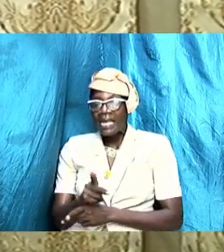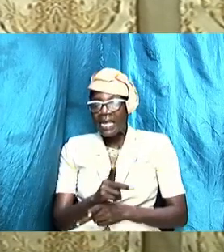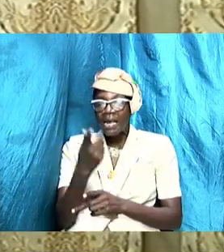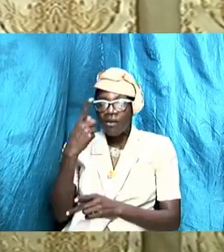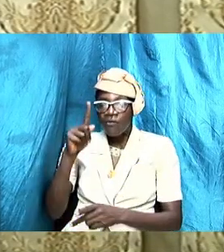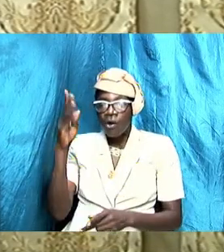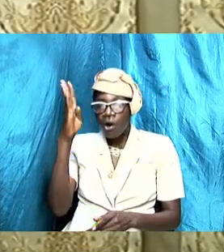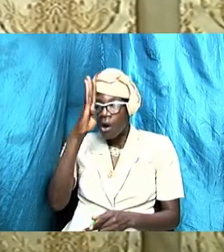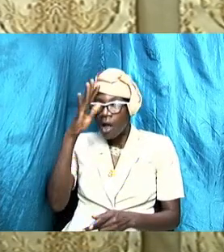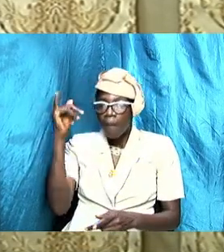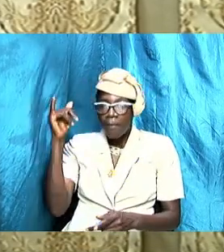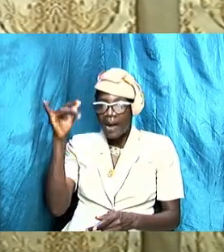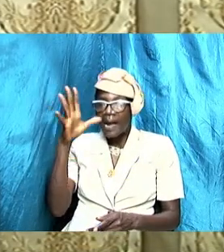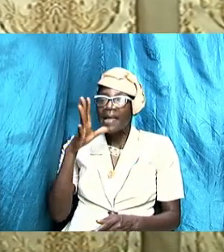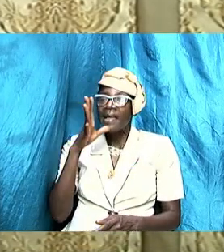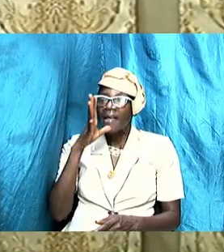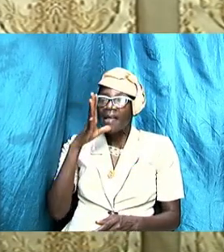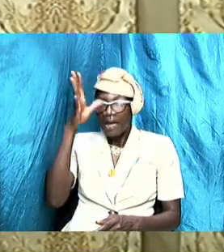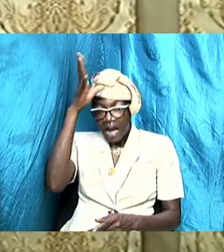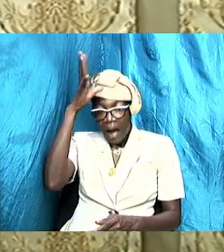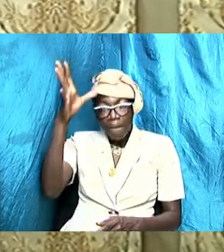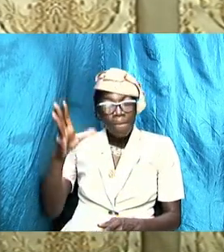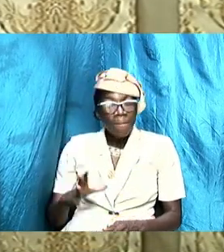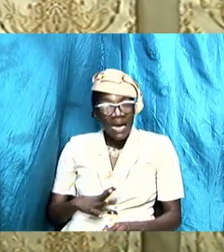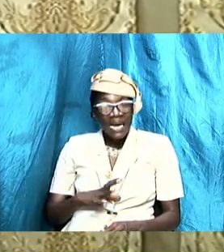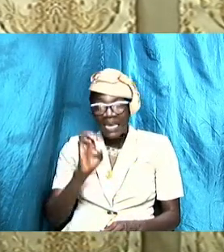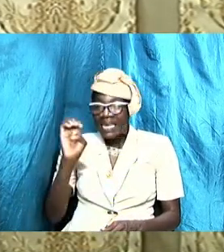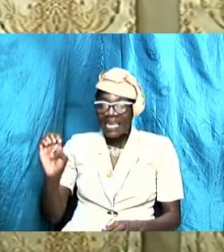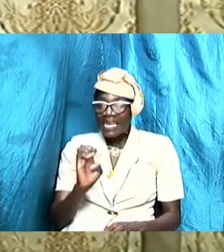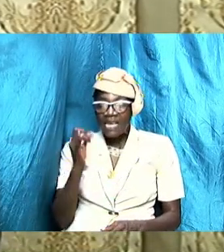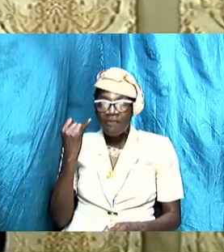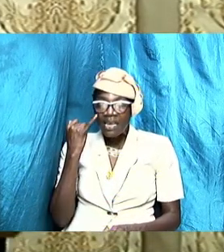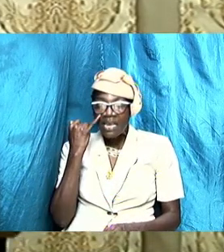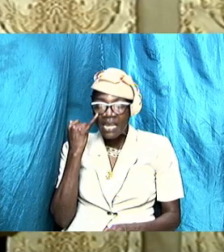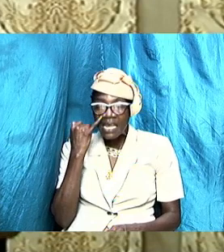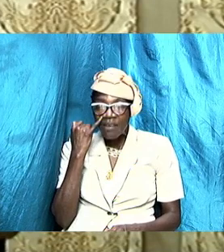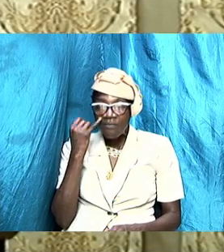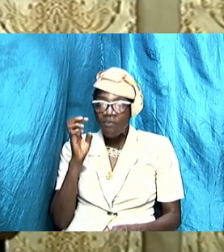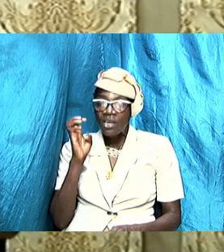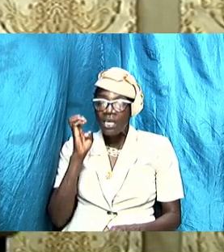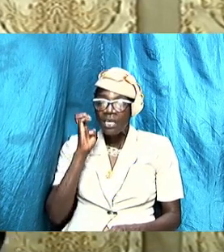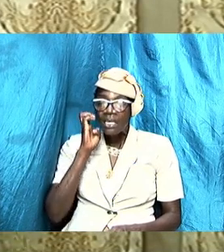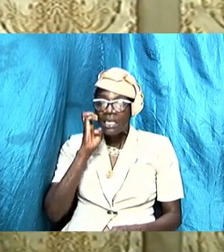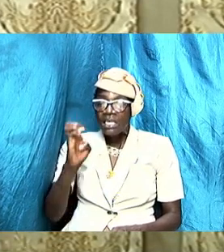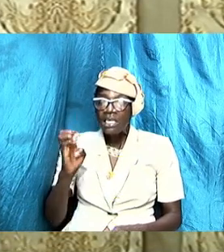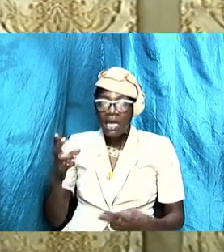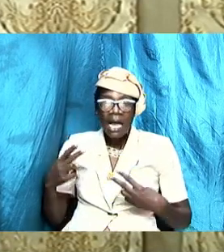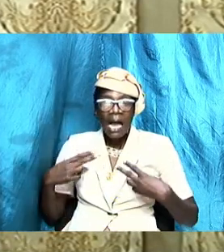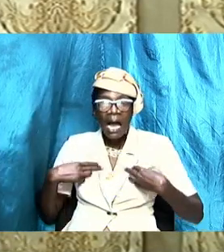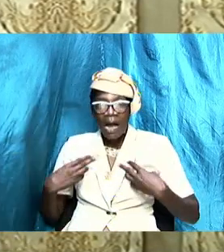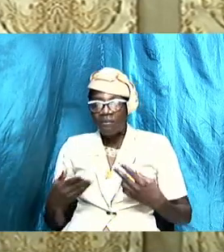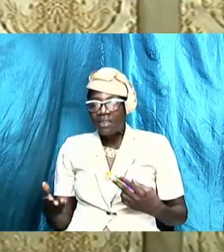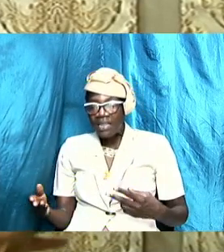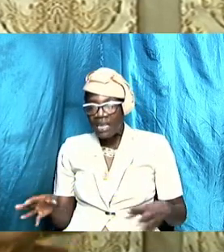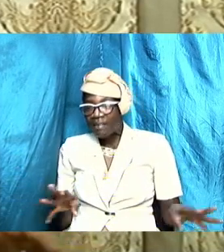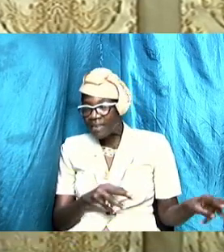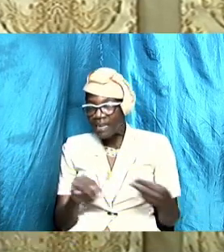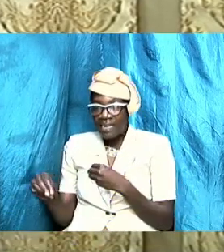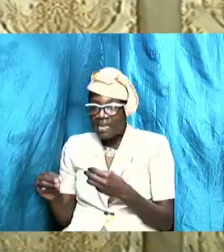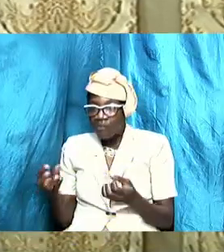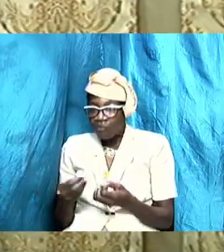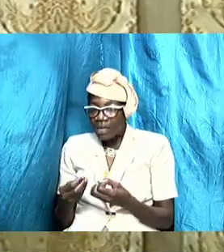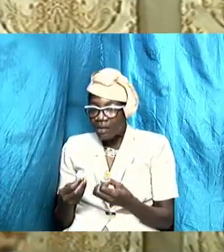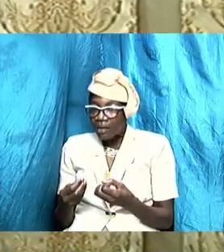and even if she have things and even if she was left with valuables